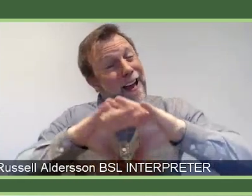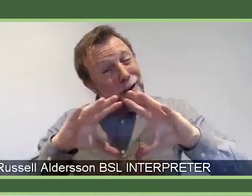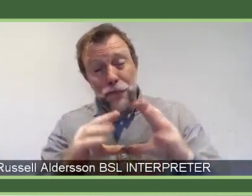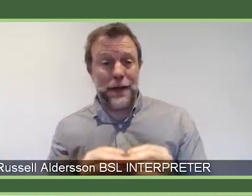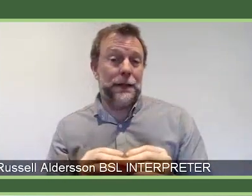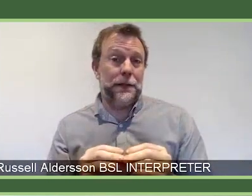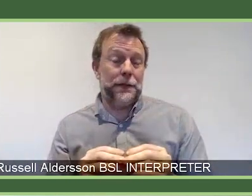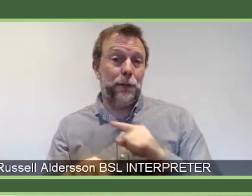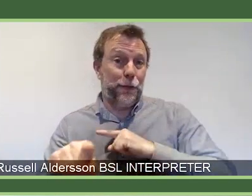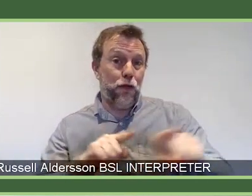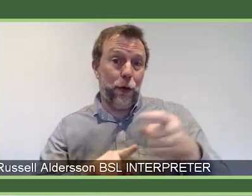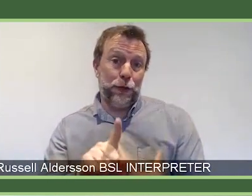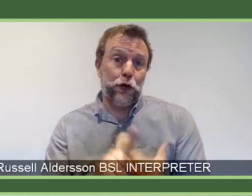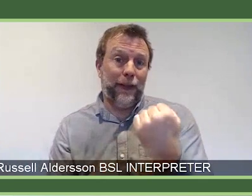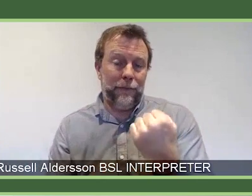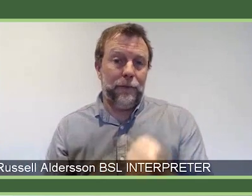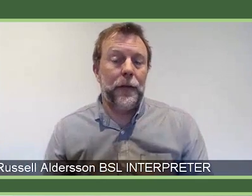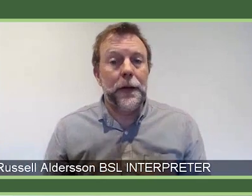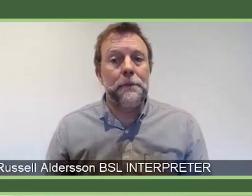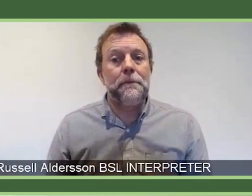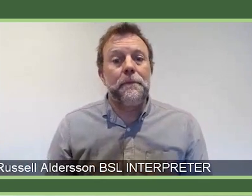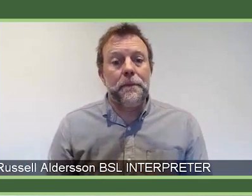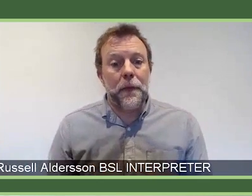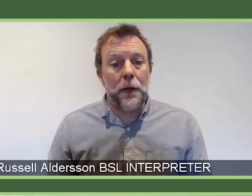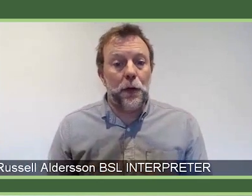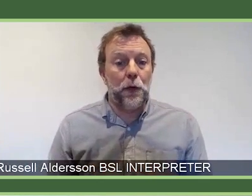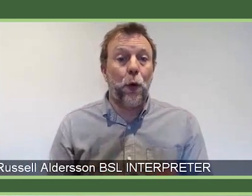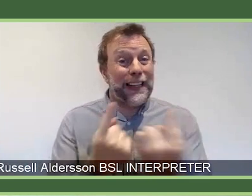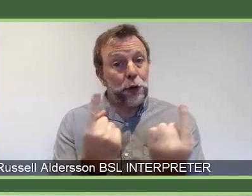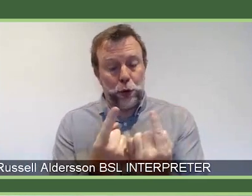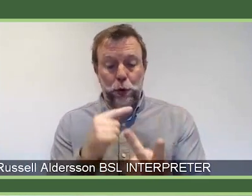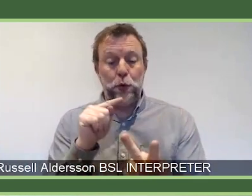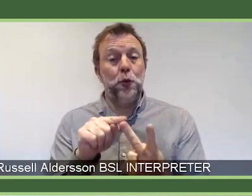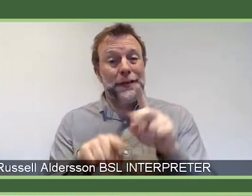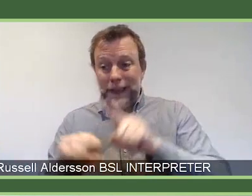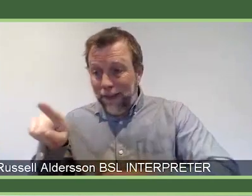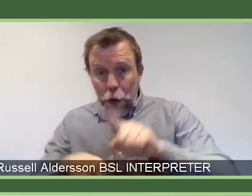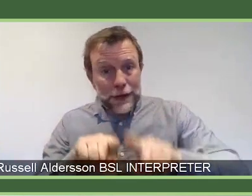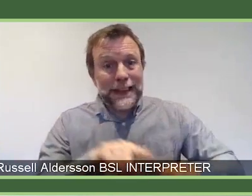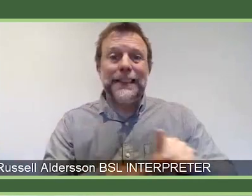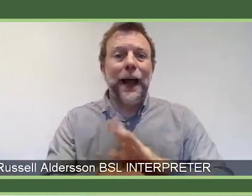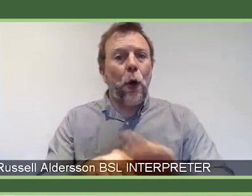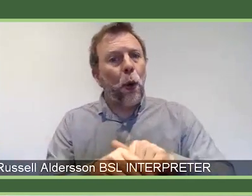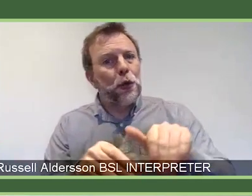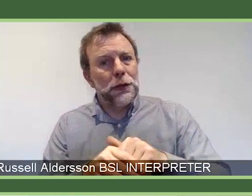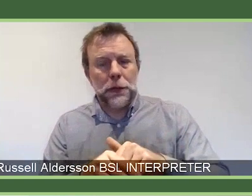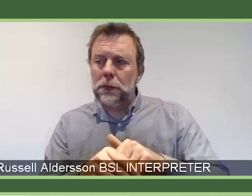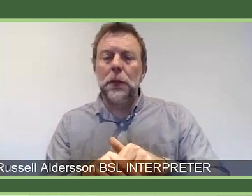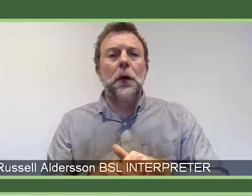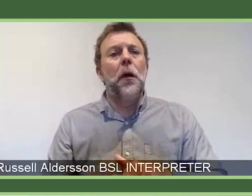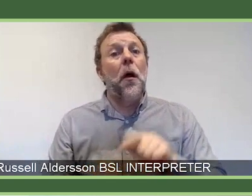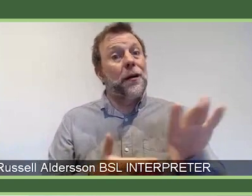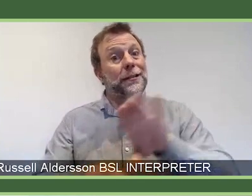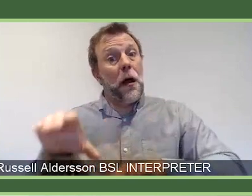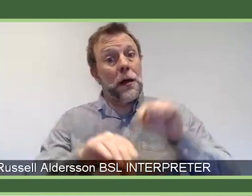So, this speaks to issues of diversity and inclusion and our desire that science is a career